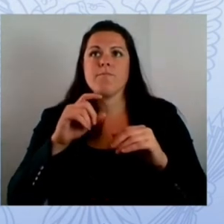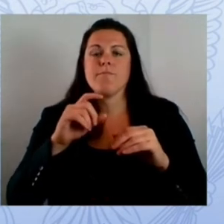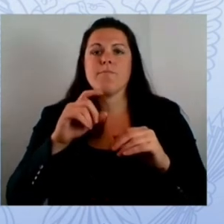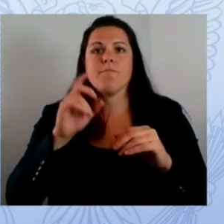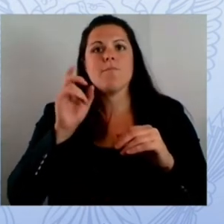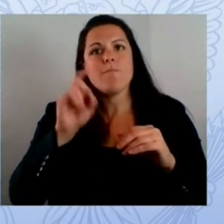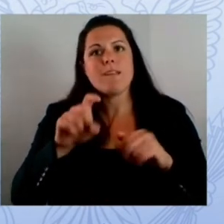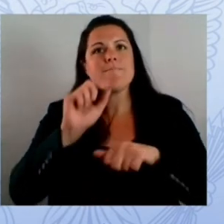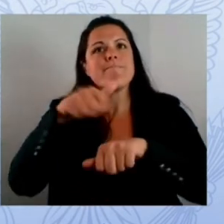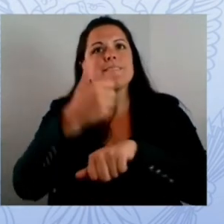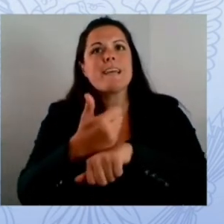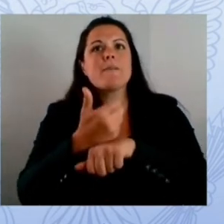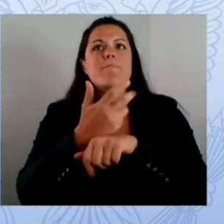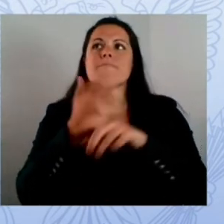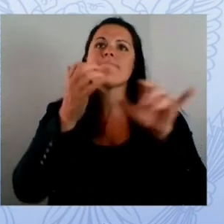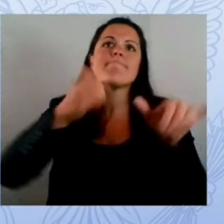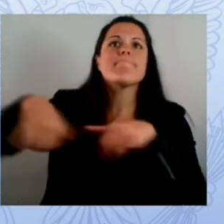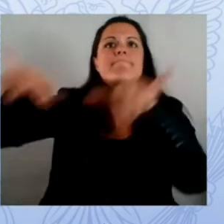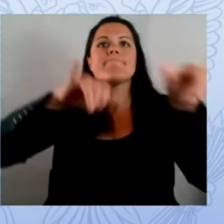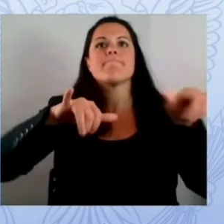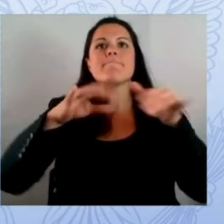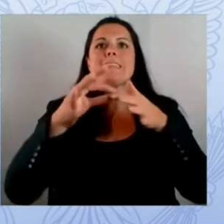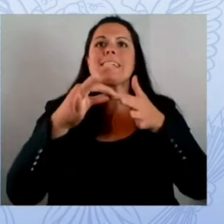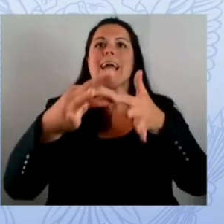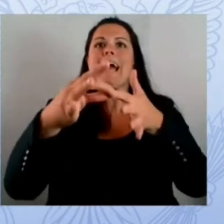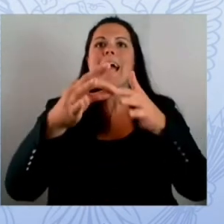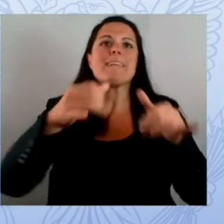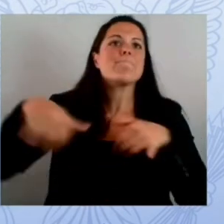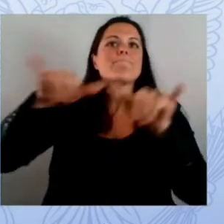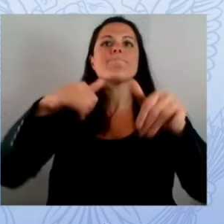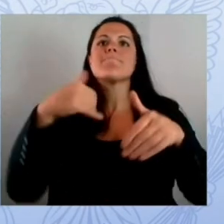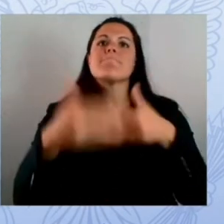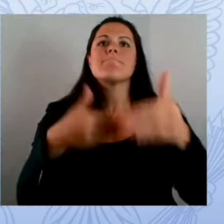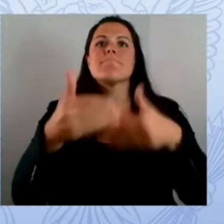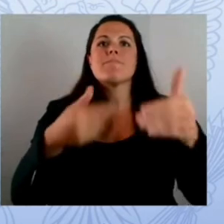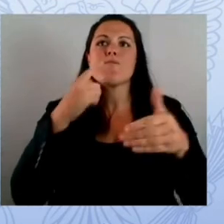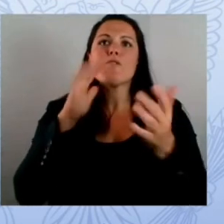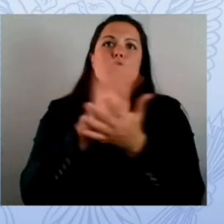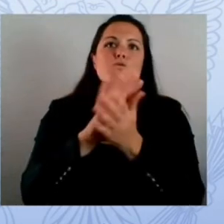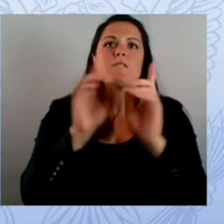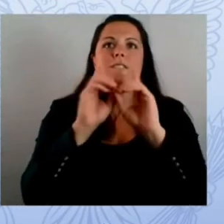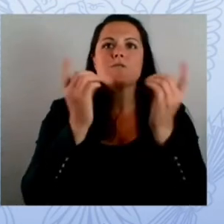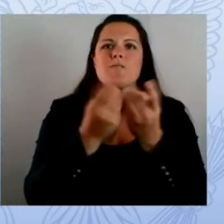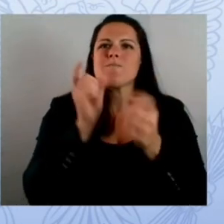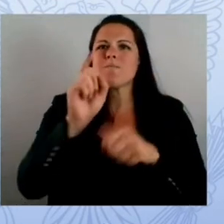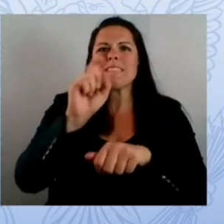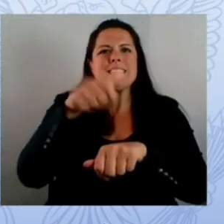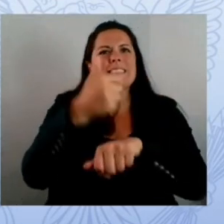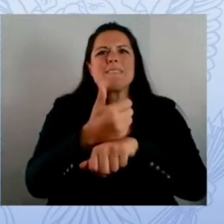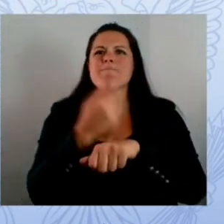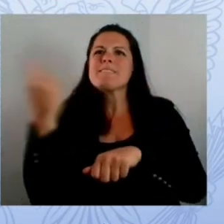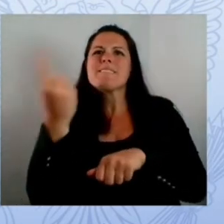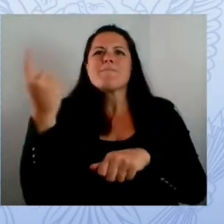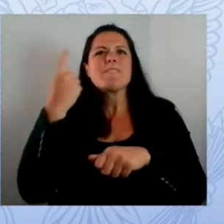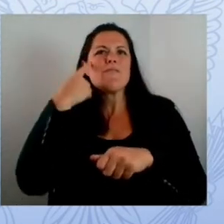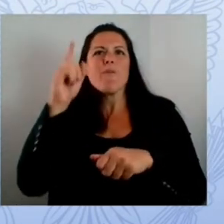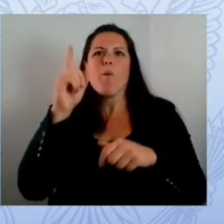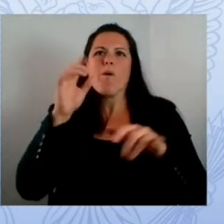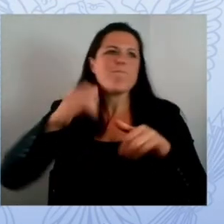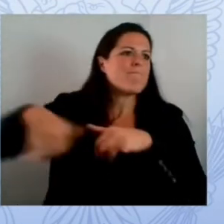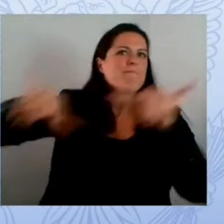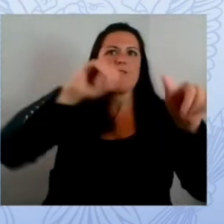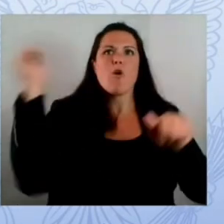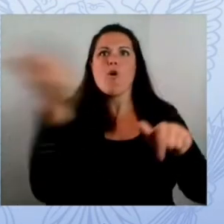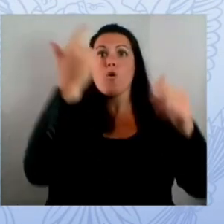school districts and the procurement experts in districts to know how to buy the right thing vendors should be selling us the right things as well and so our guidance